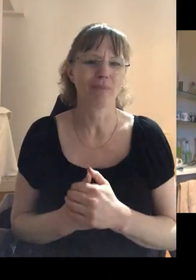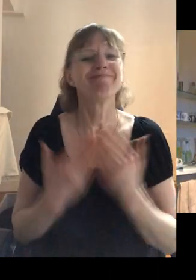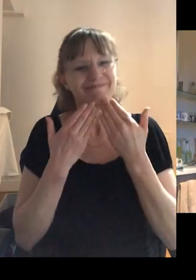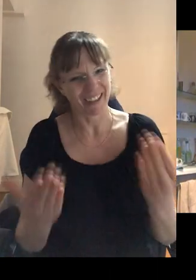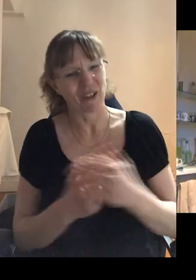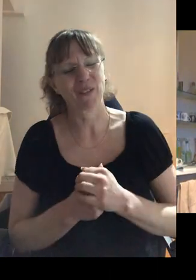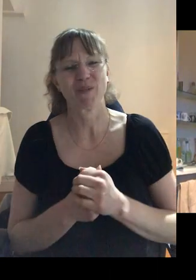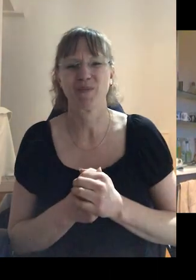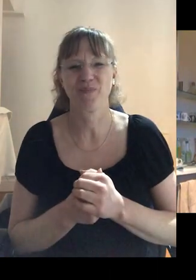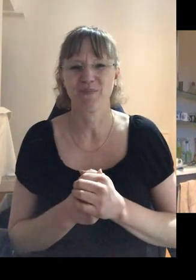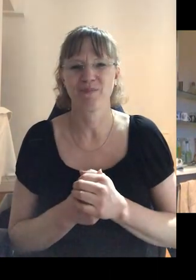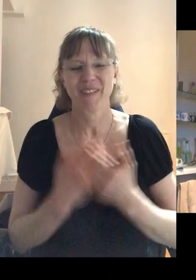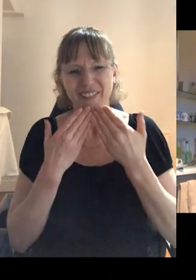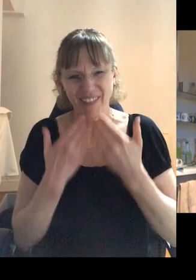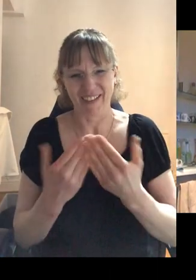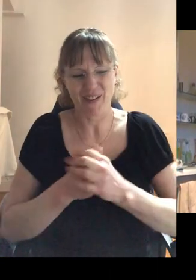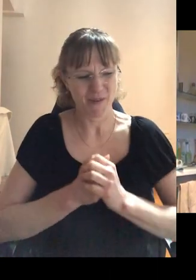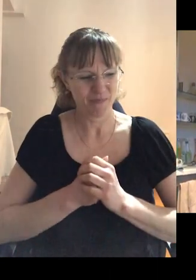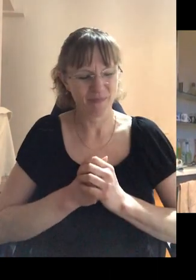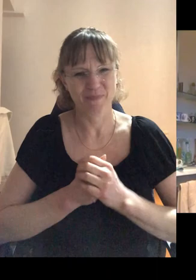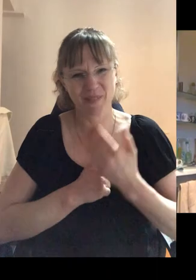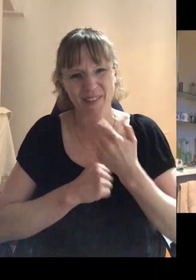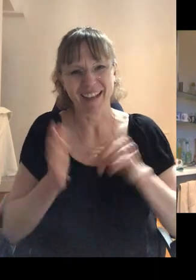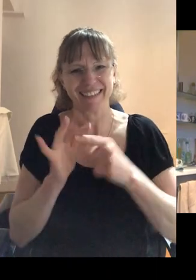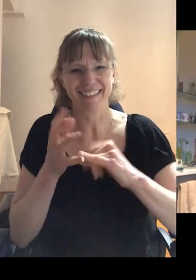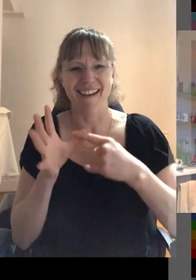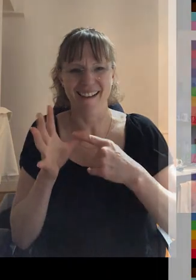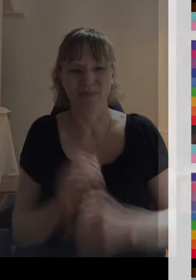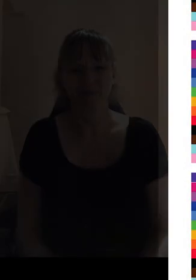Jochen Wauw, dear. Thank you very much. Thanks, Lisa.